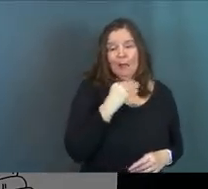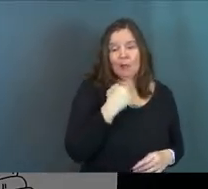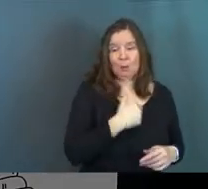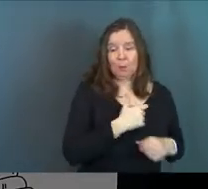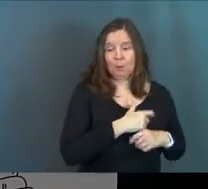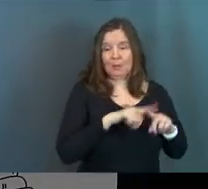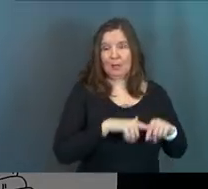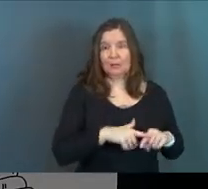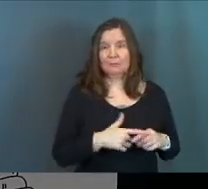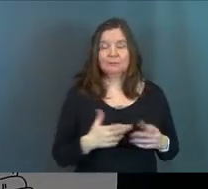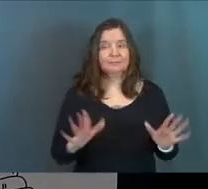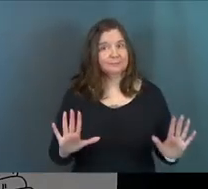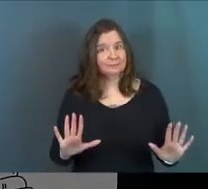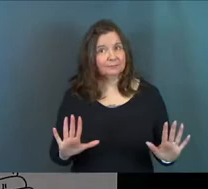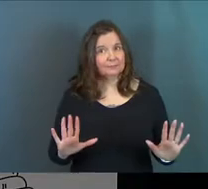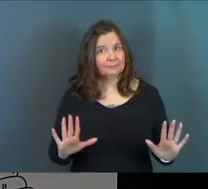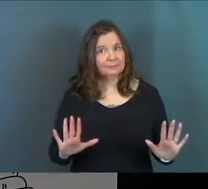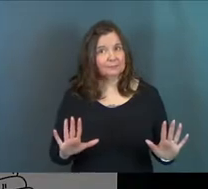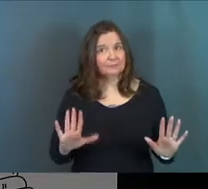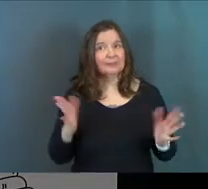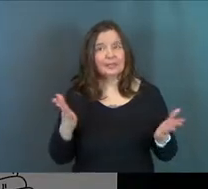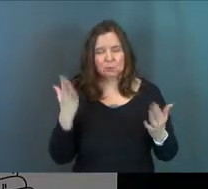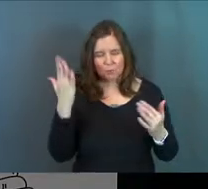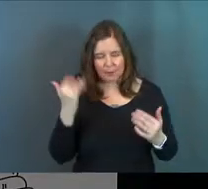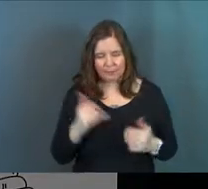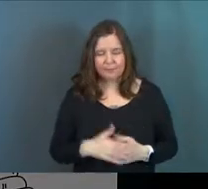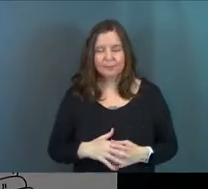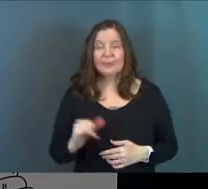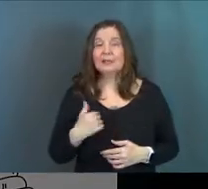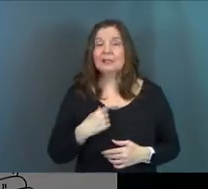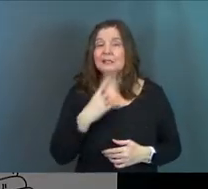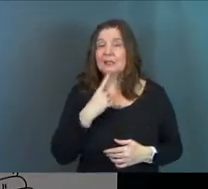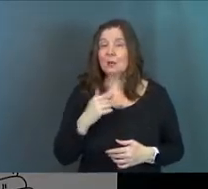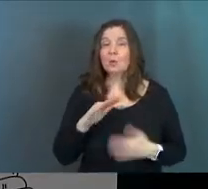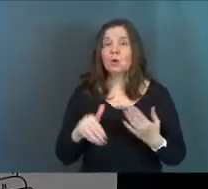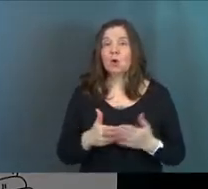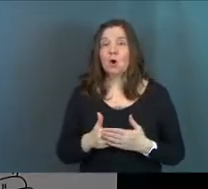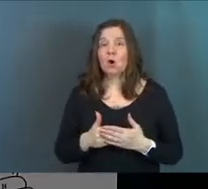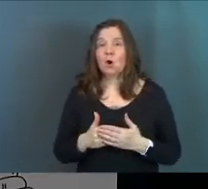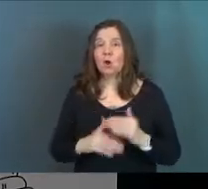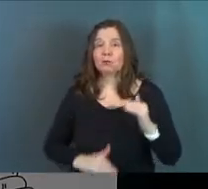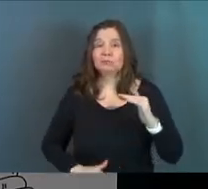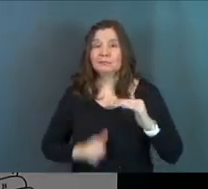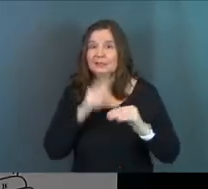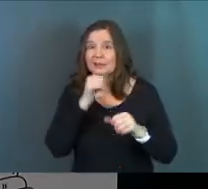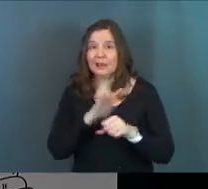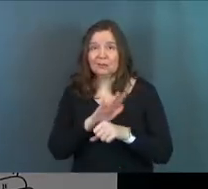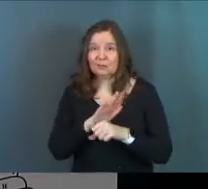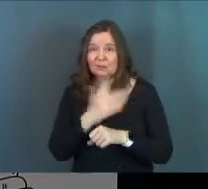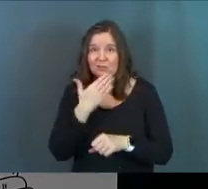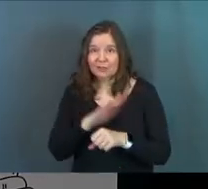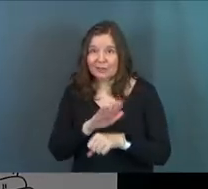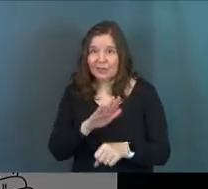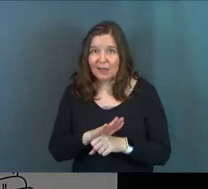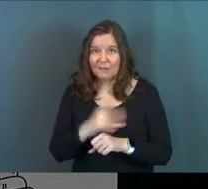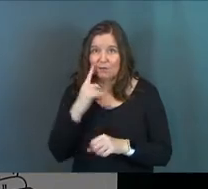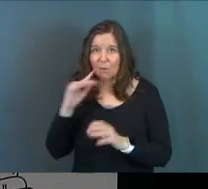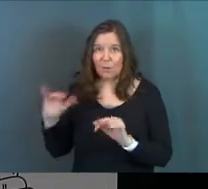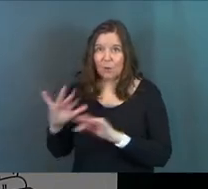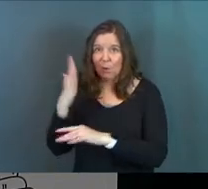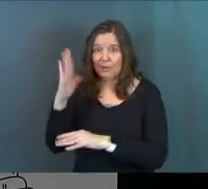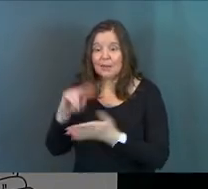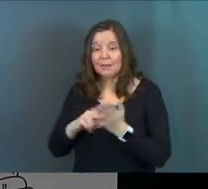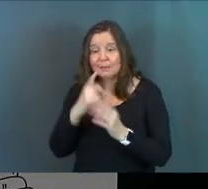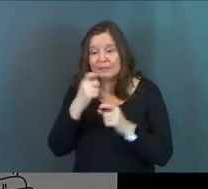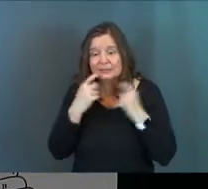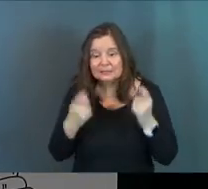you're going to hold me accountable for it. It's like, here's why. Like it says right there, we all fall short of the glory of God. You know what that means? It means that because